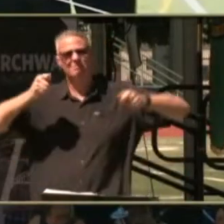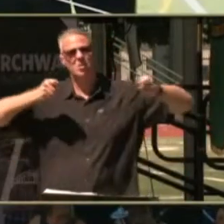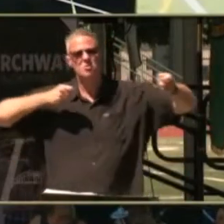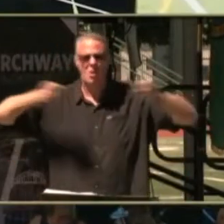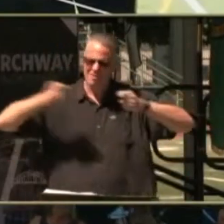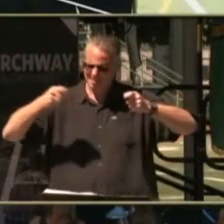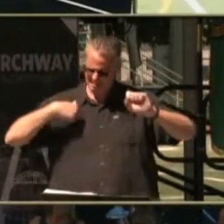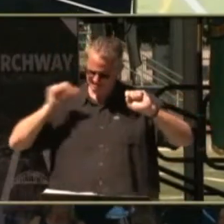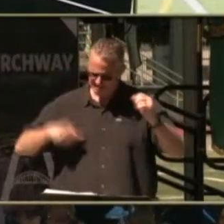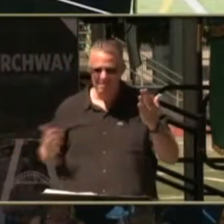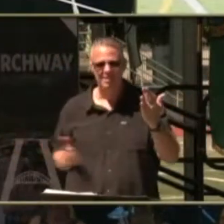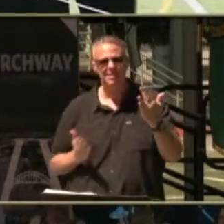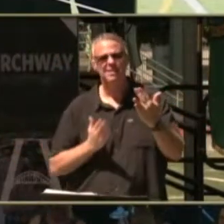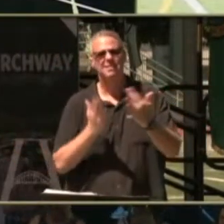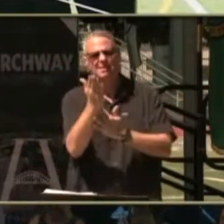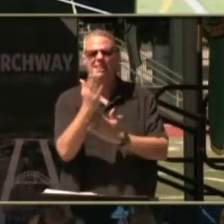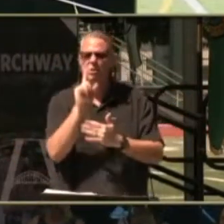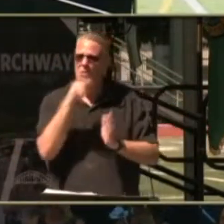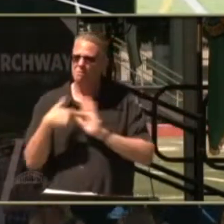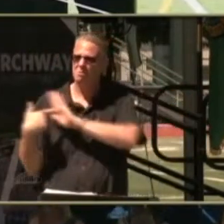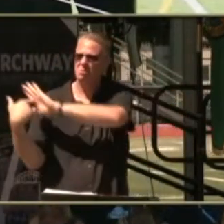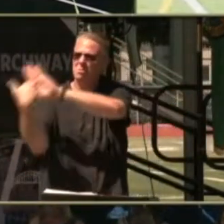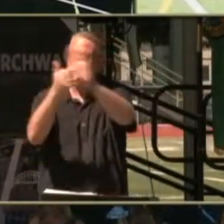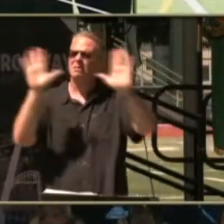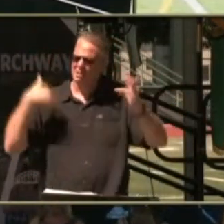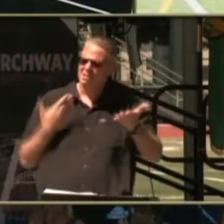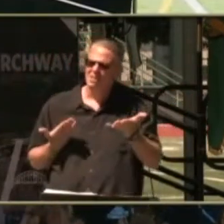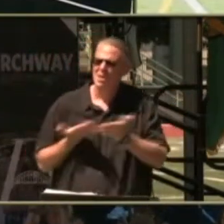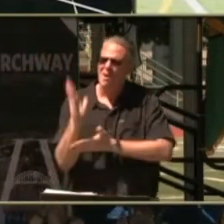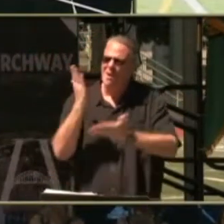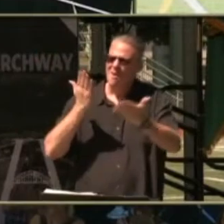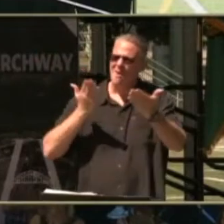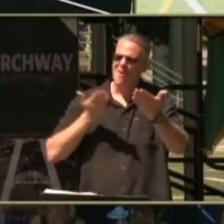song Live my right song